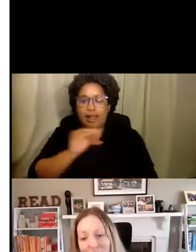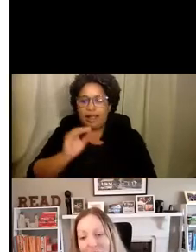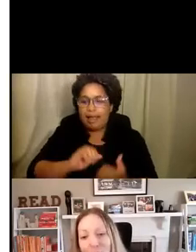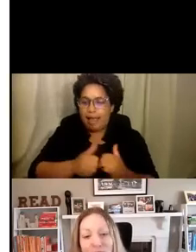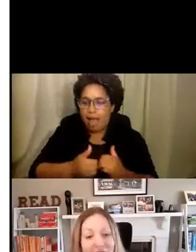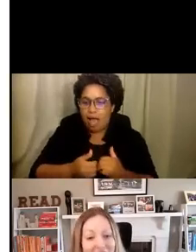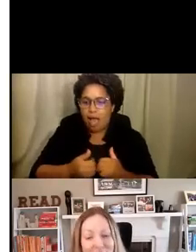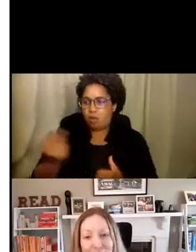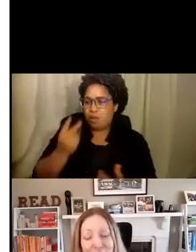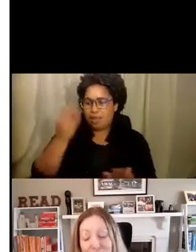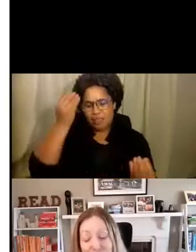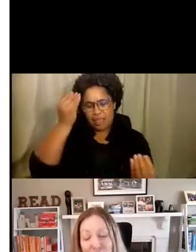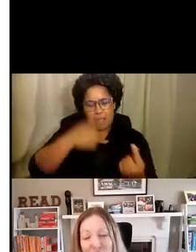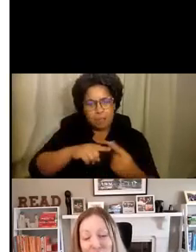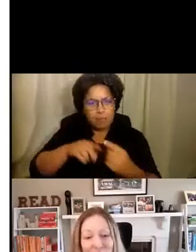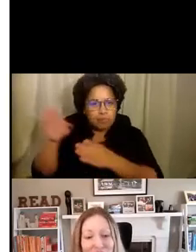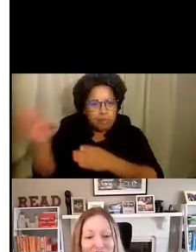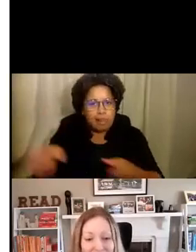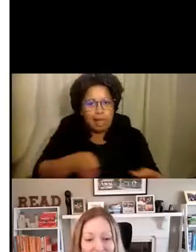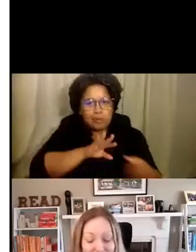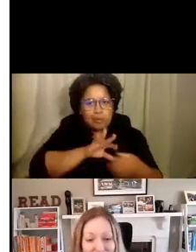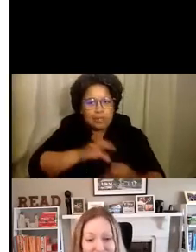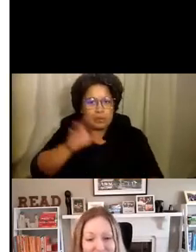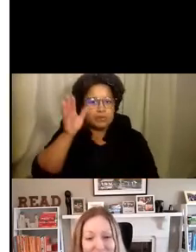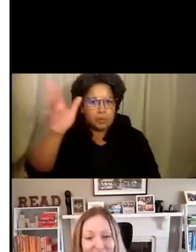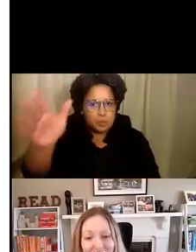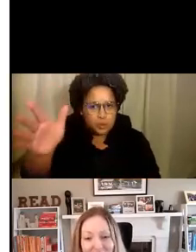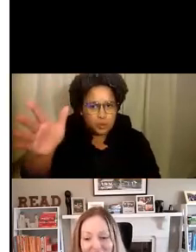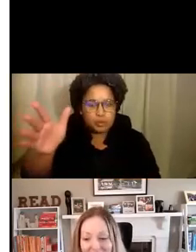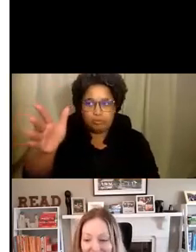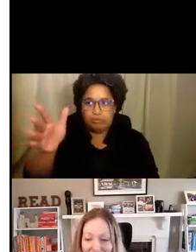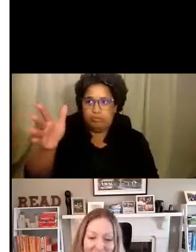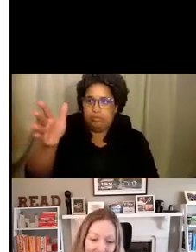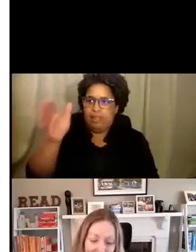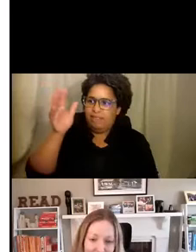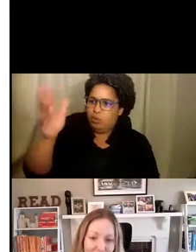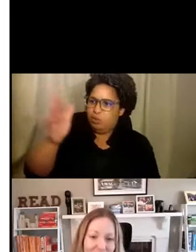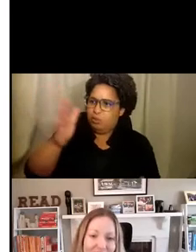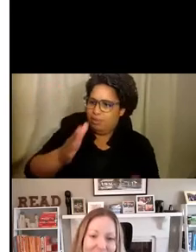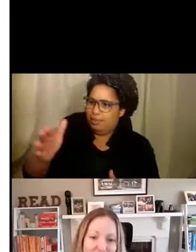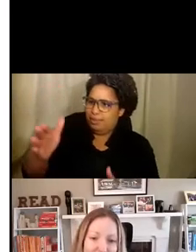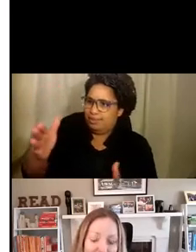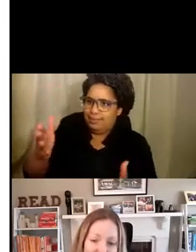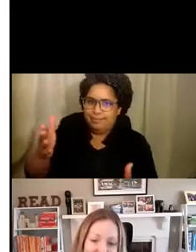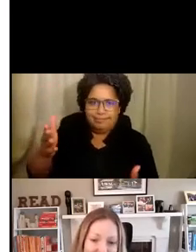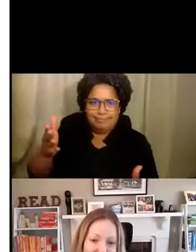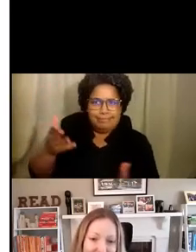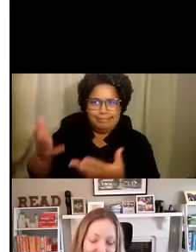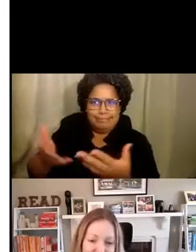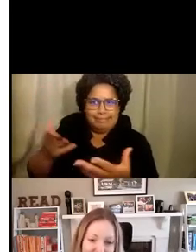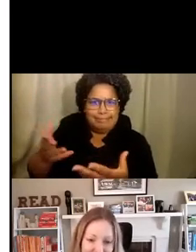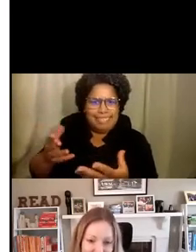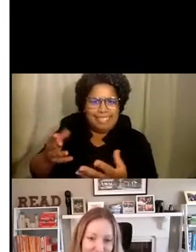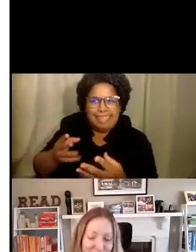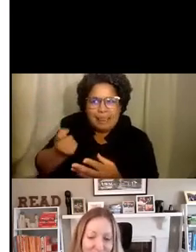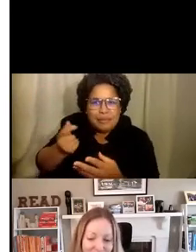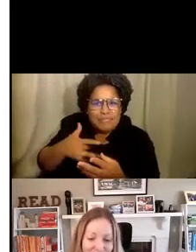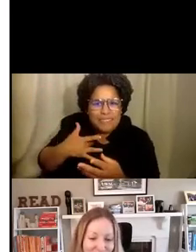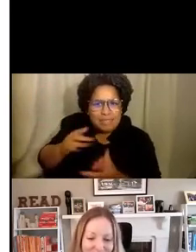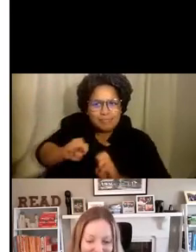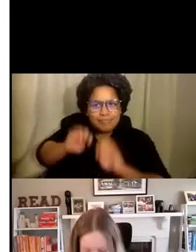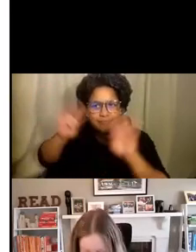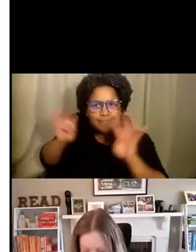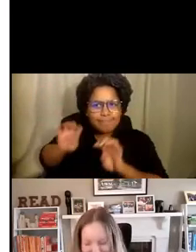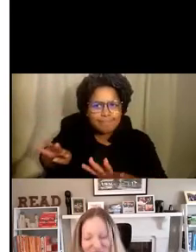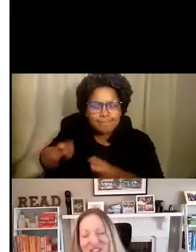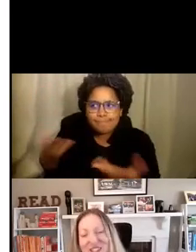we think about planning for the future when it's uncertain. And then I hope that we'll get into a really good conversation with